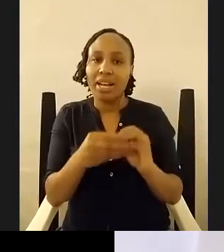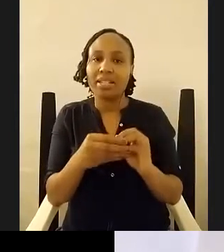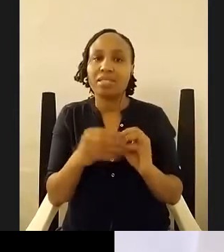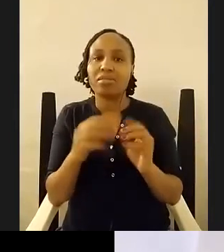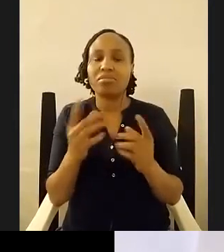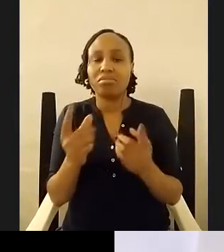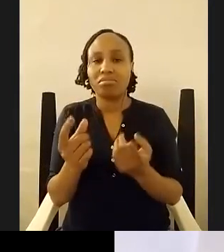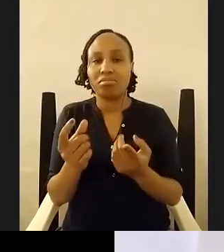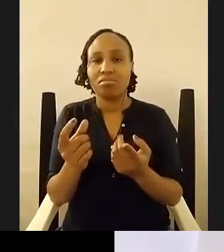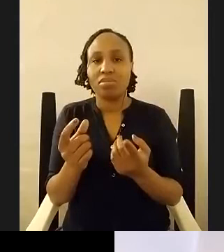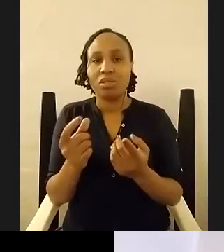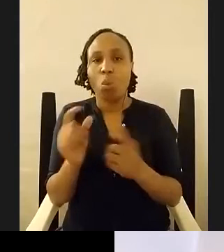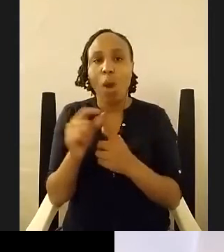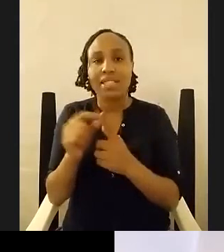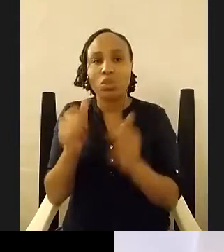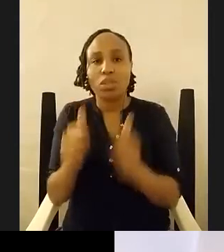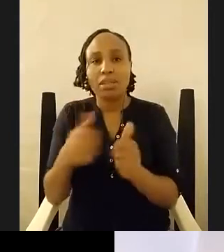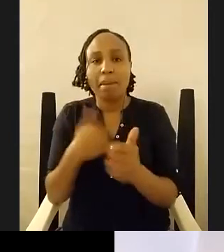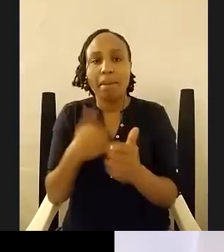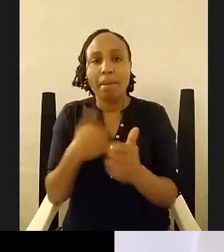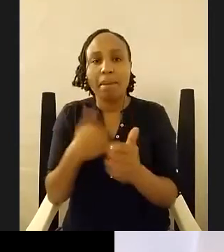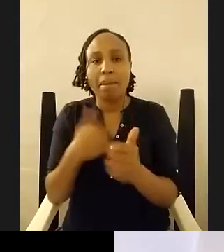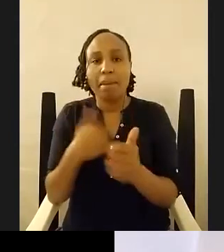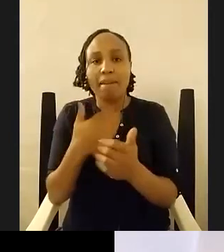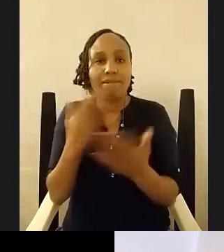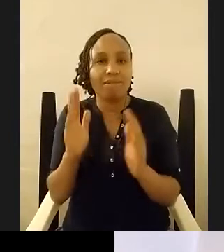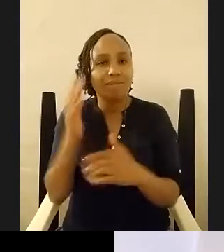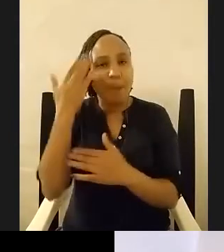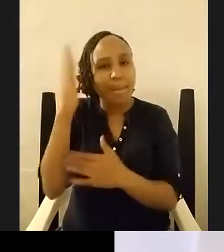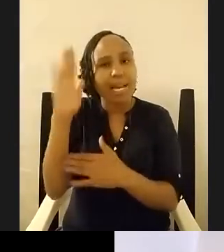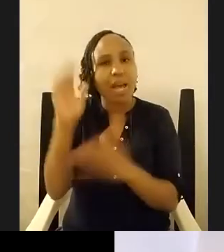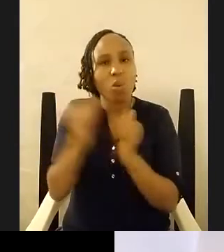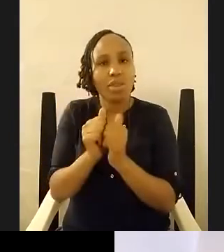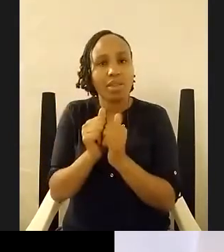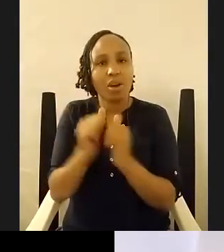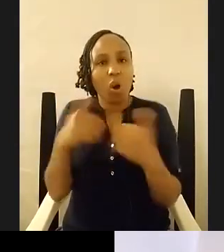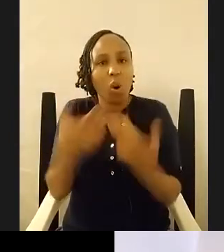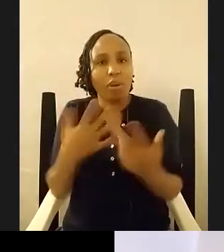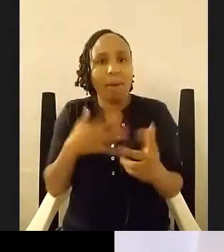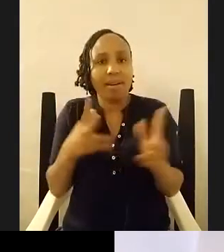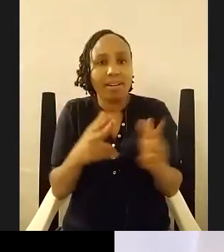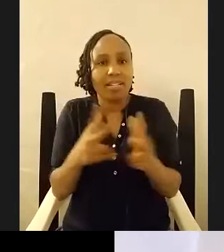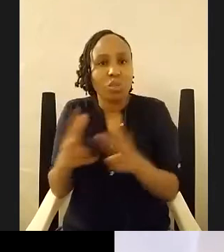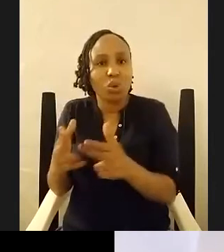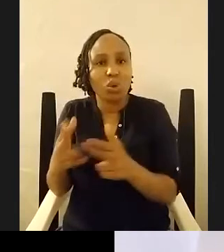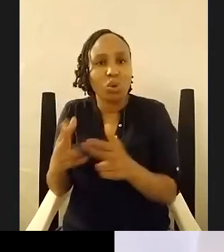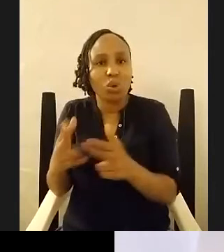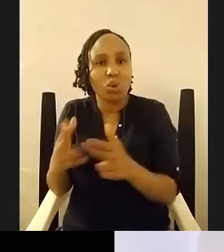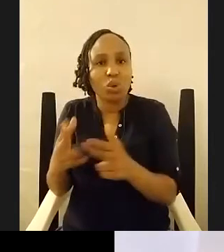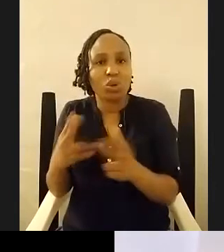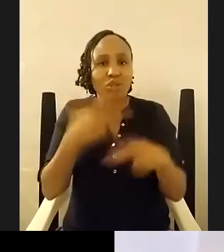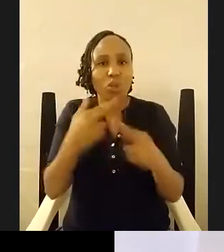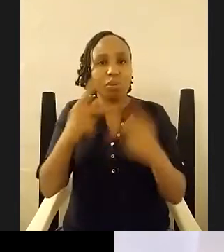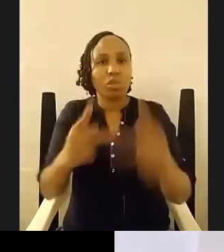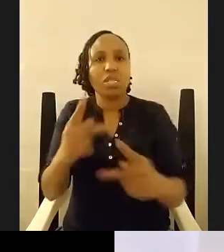but then kind of my editorial or my revision process is kind of like defamiliarization how much of